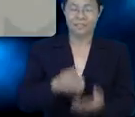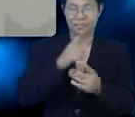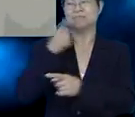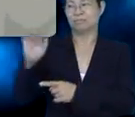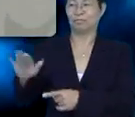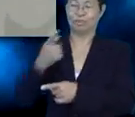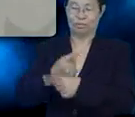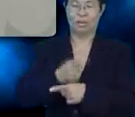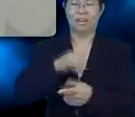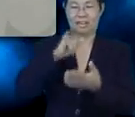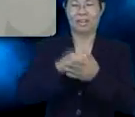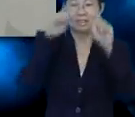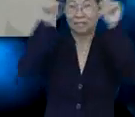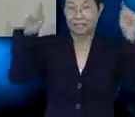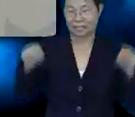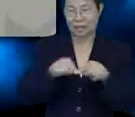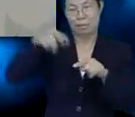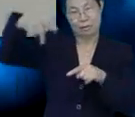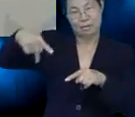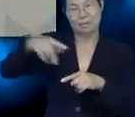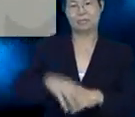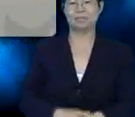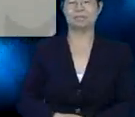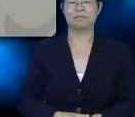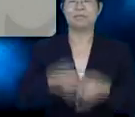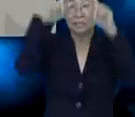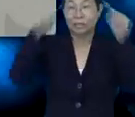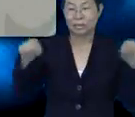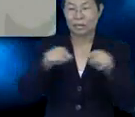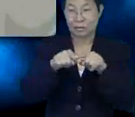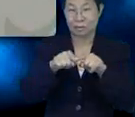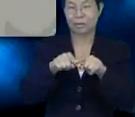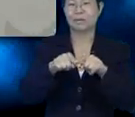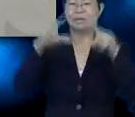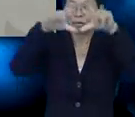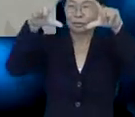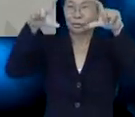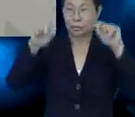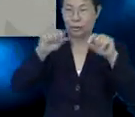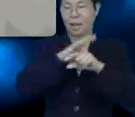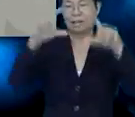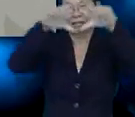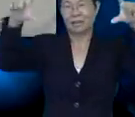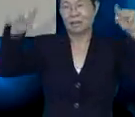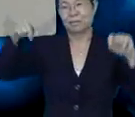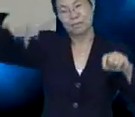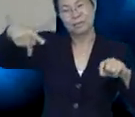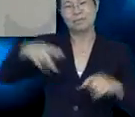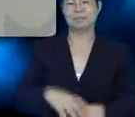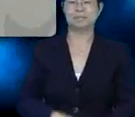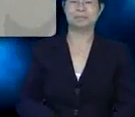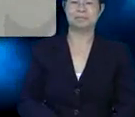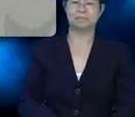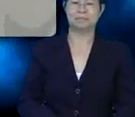Hmm. You're right. That's the triangular prism, the square prism and the